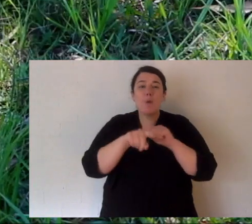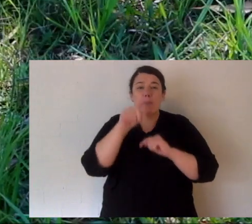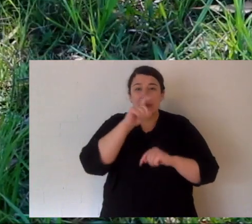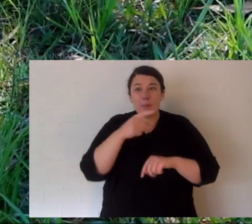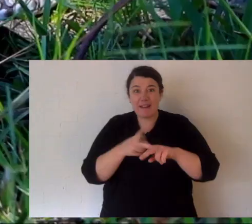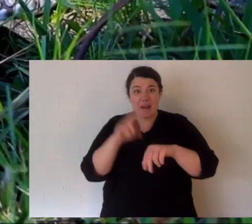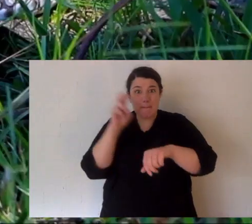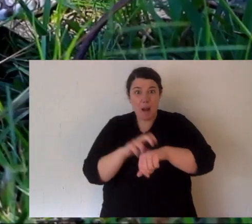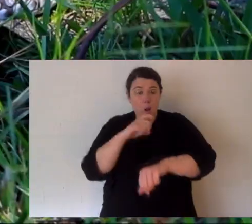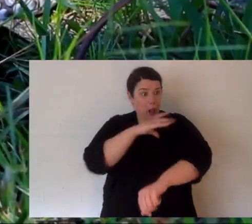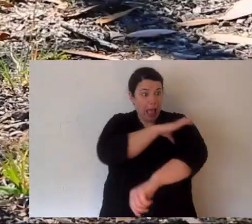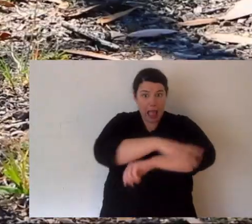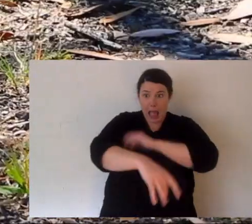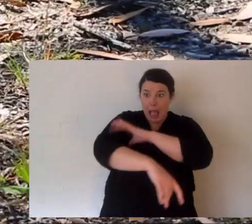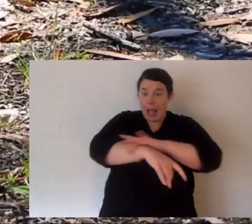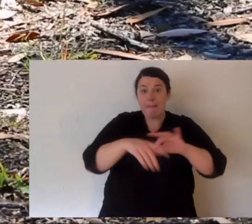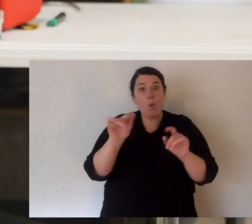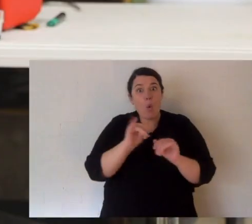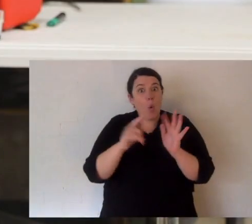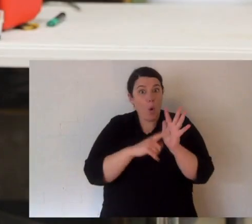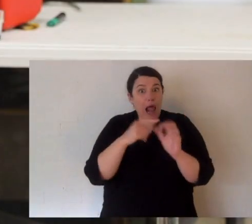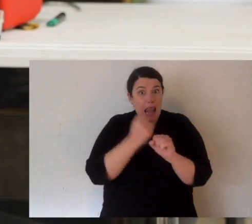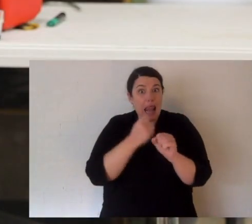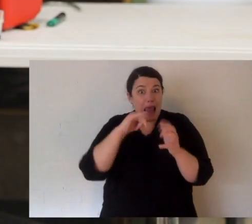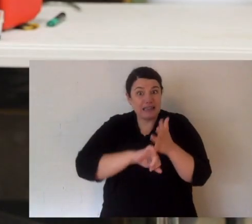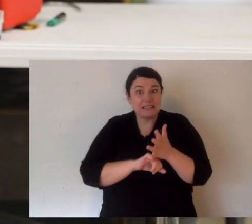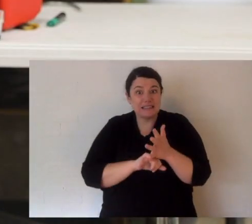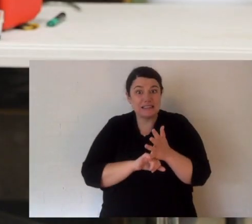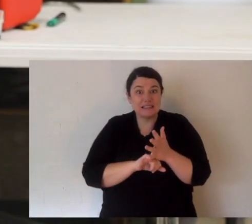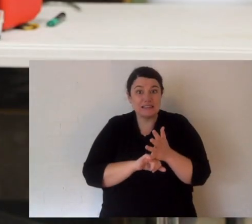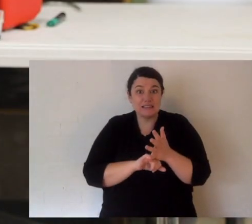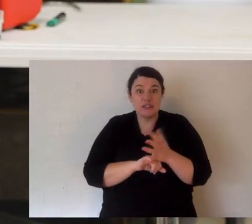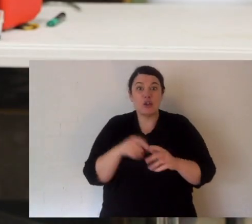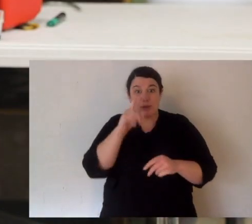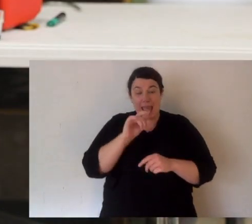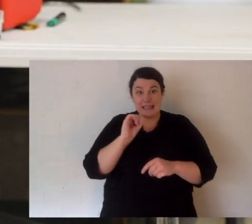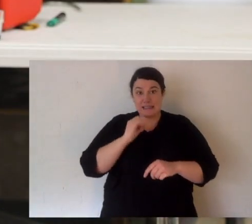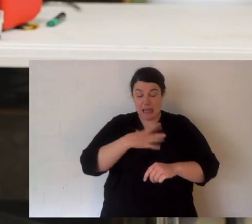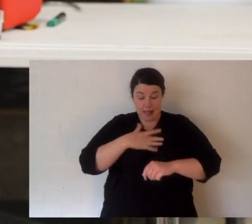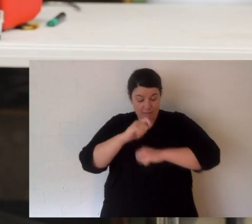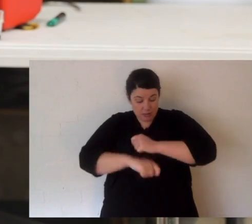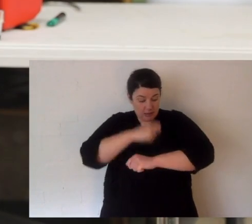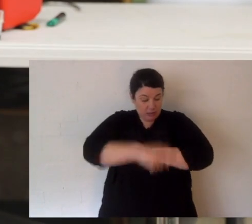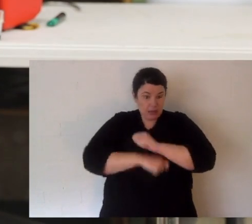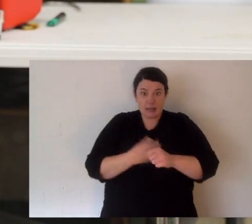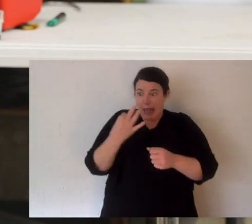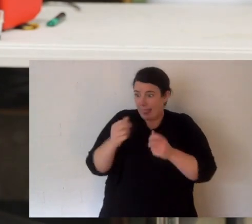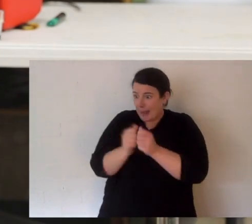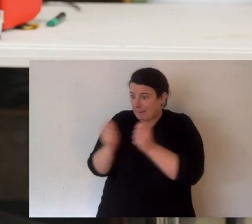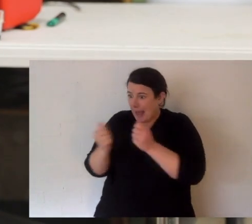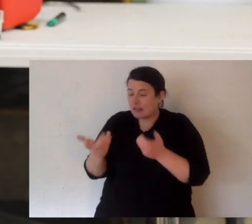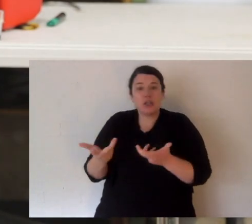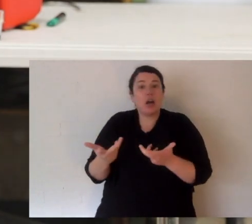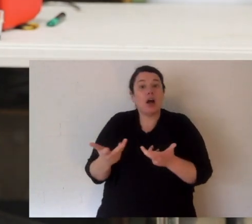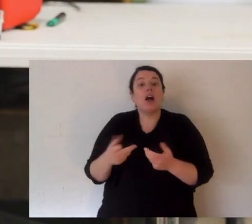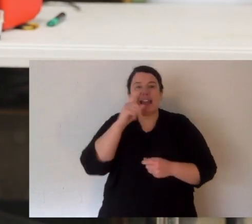bitten, it will be on a limb, like the legs or the arms. And if you don't have a bandage, you use some clothing. You rip something up. You use anything you have